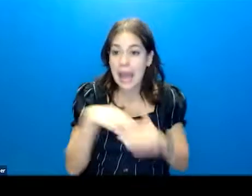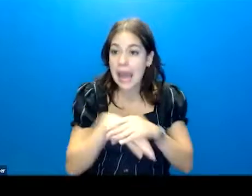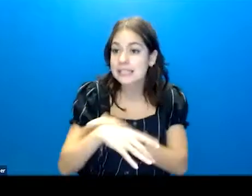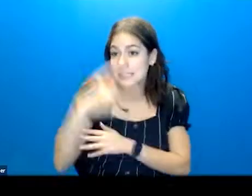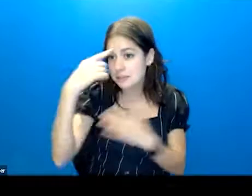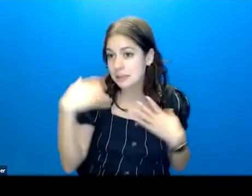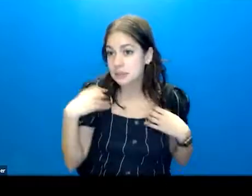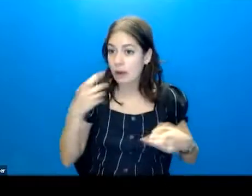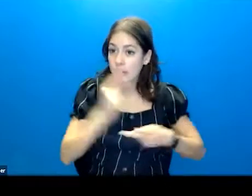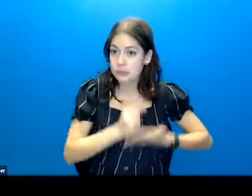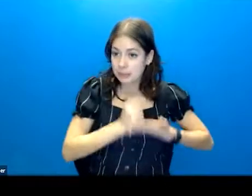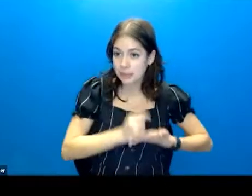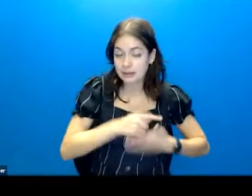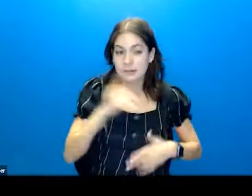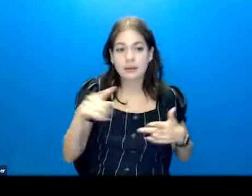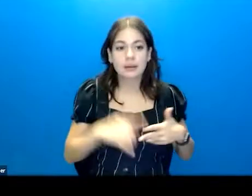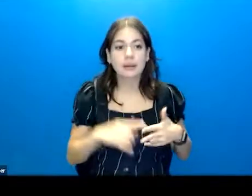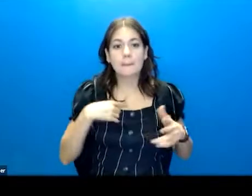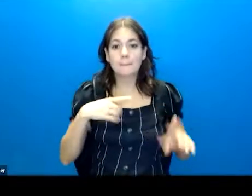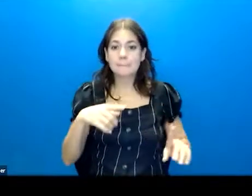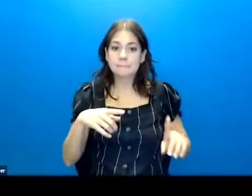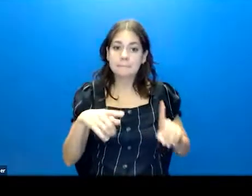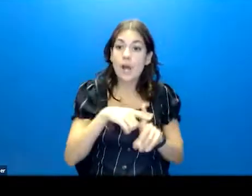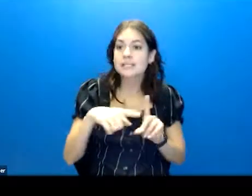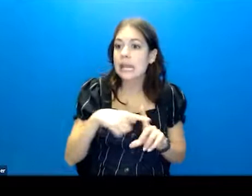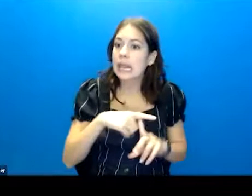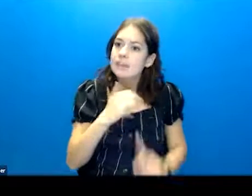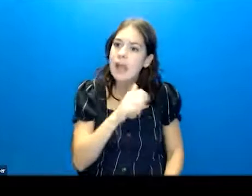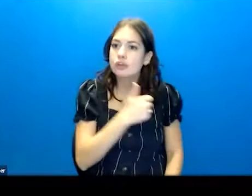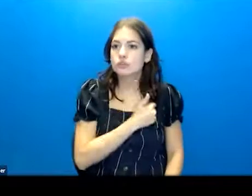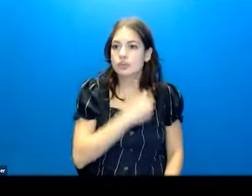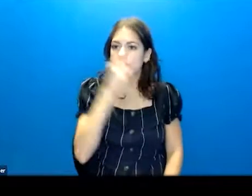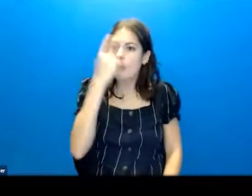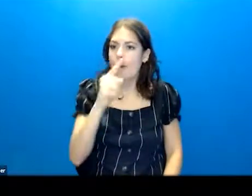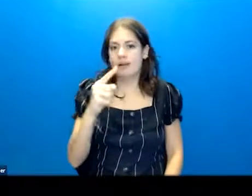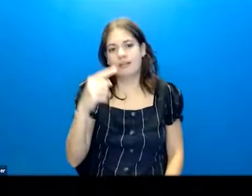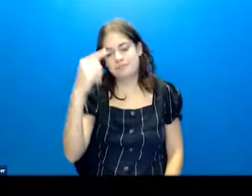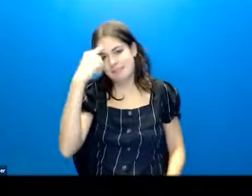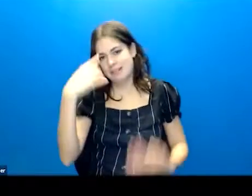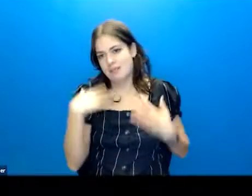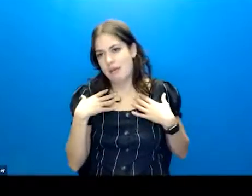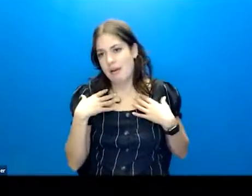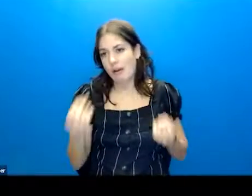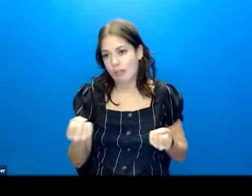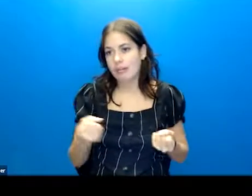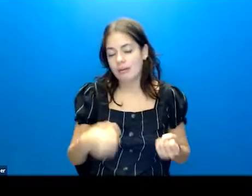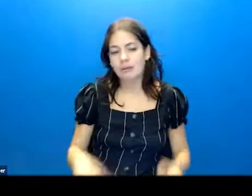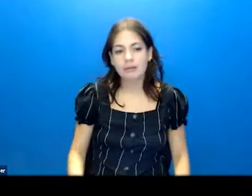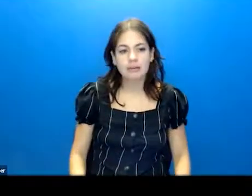to mental health treatment. Having a positive attitude towards mental health treatment.